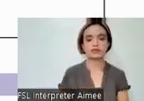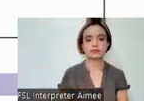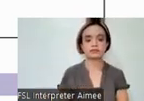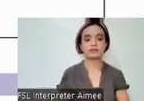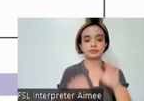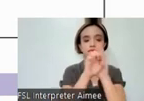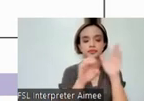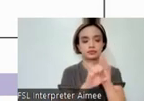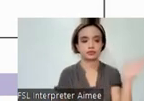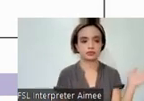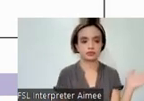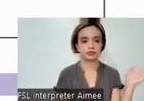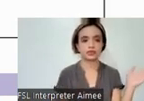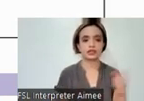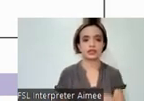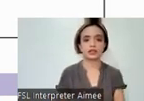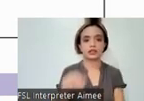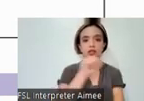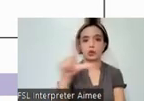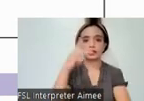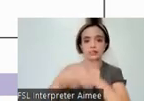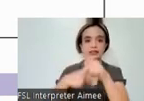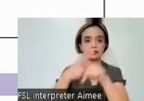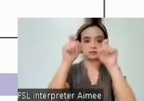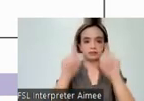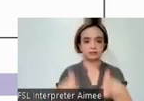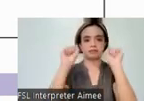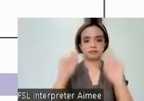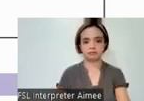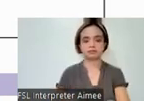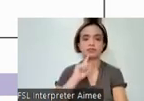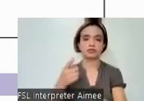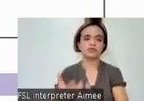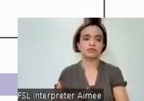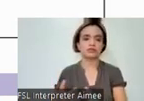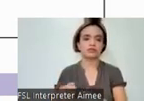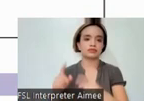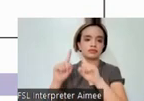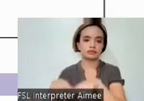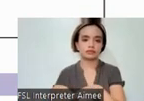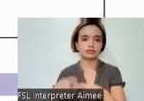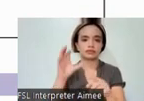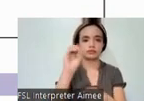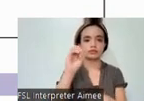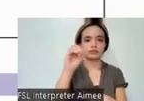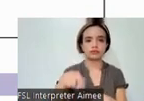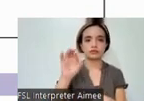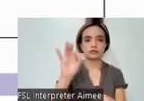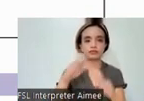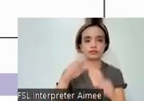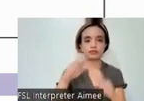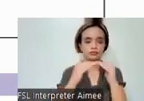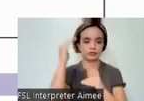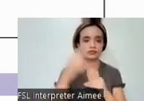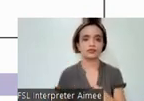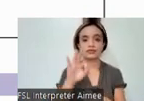below, we see that each form of the test is highly reliable, with a value that is greater than 0.95. If we